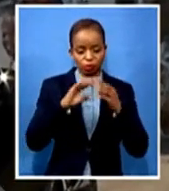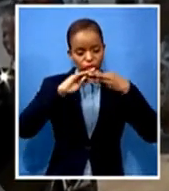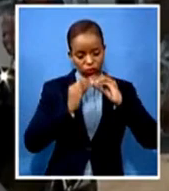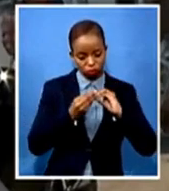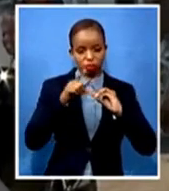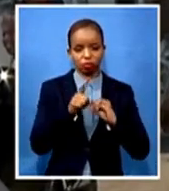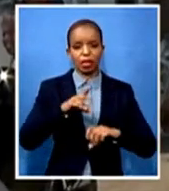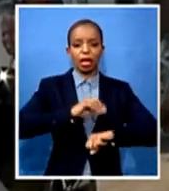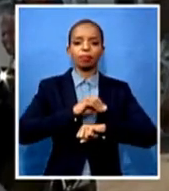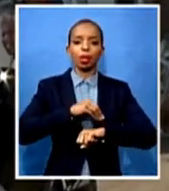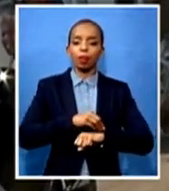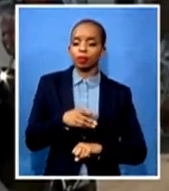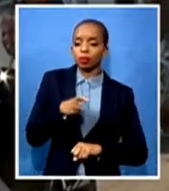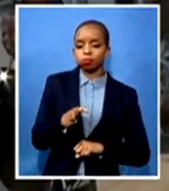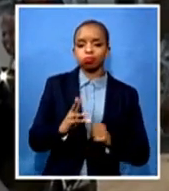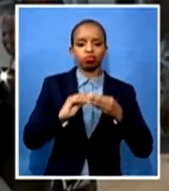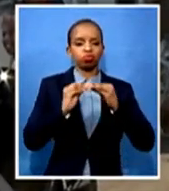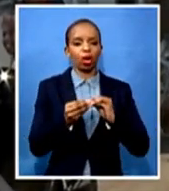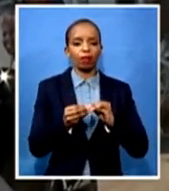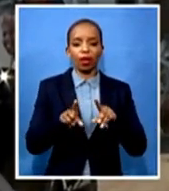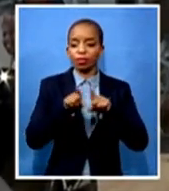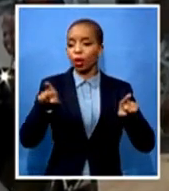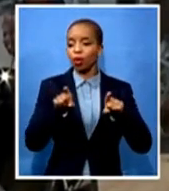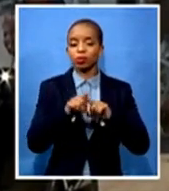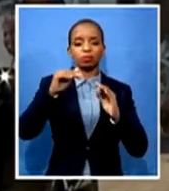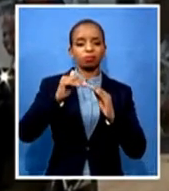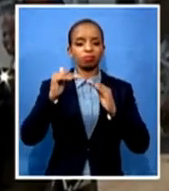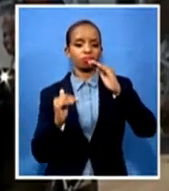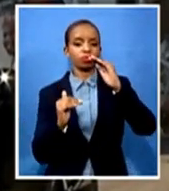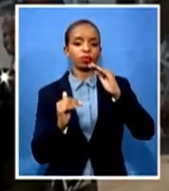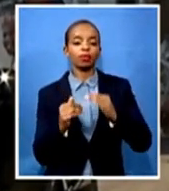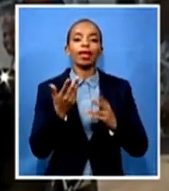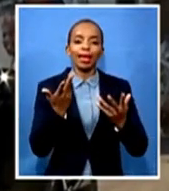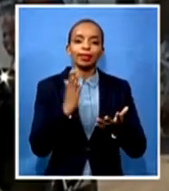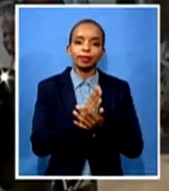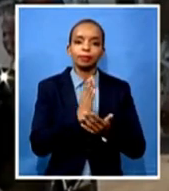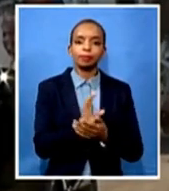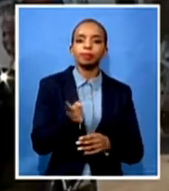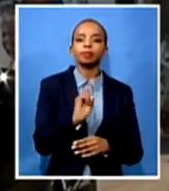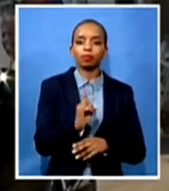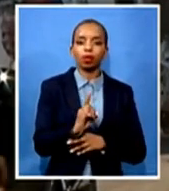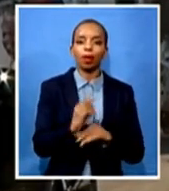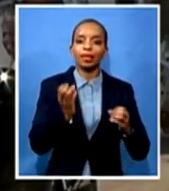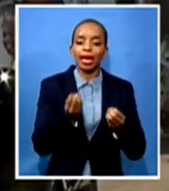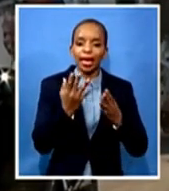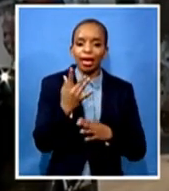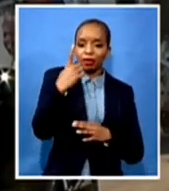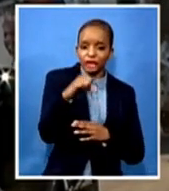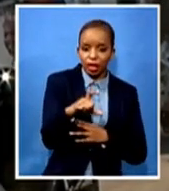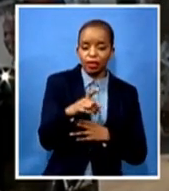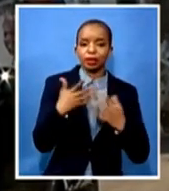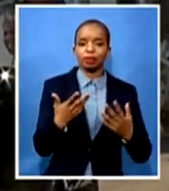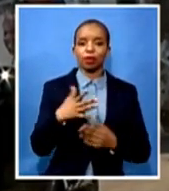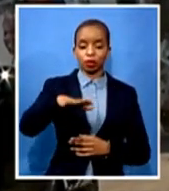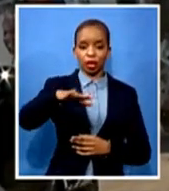solve those inequalities and ultimately give a chance to the black child who in many times